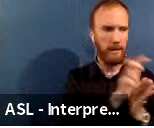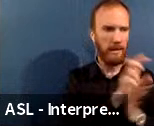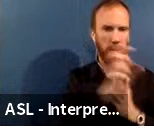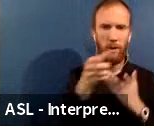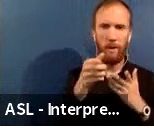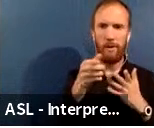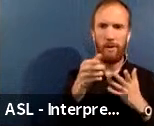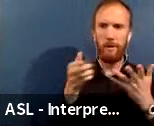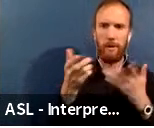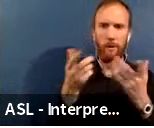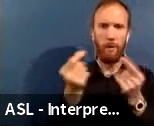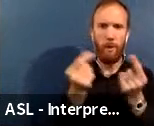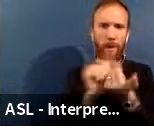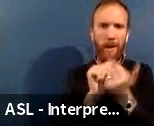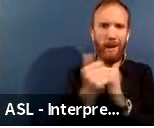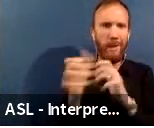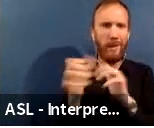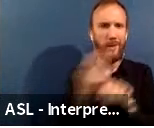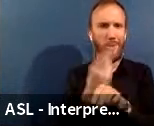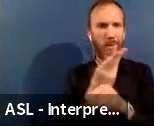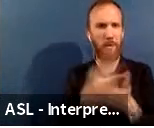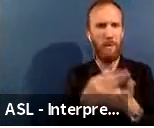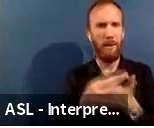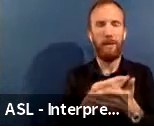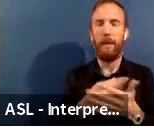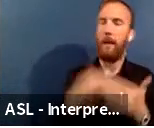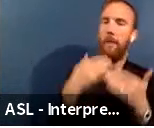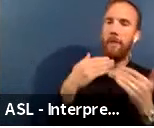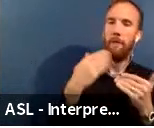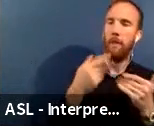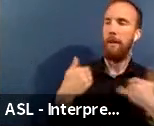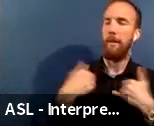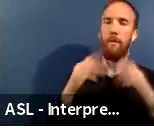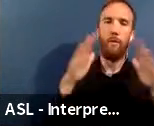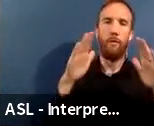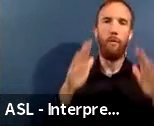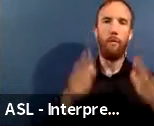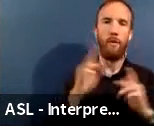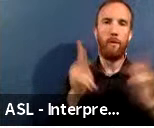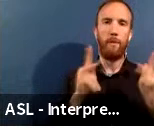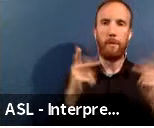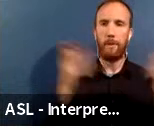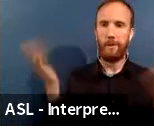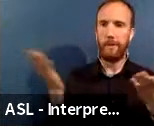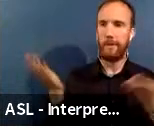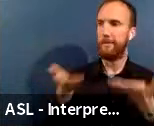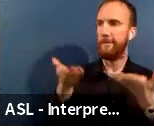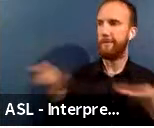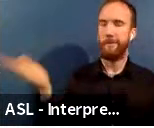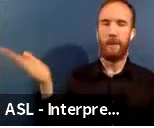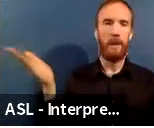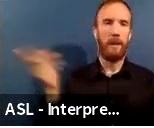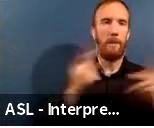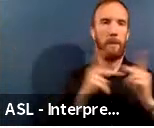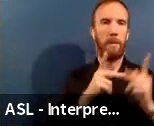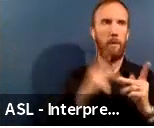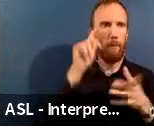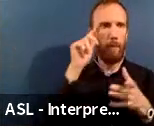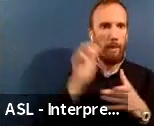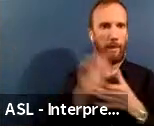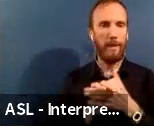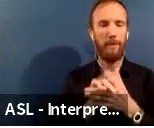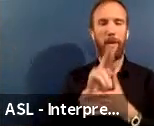communities. I'm really thankful and grateful. I'm here with a bunch of great people who believe in the in the work of equity and racial equity.